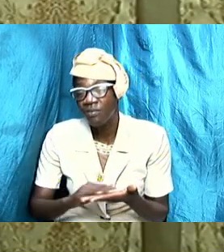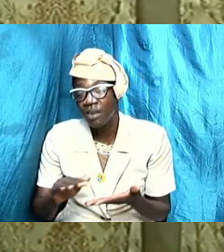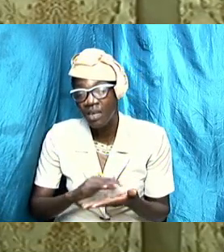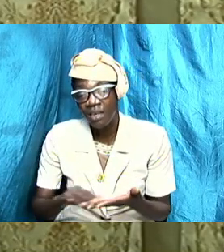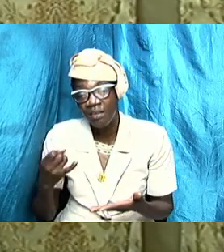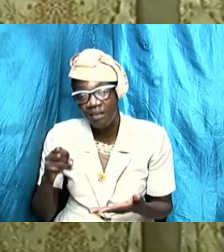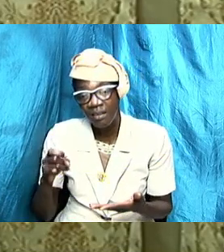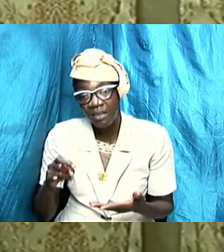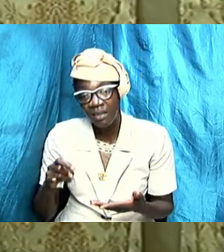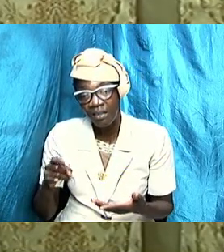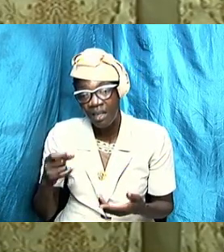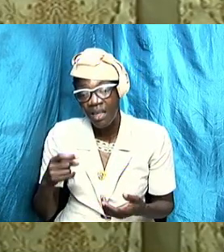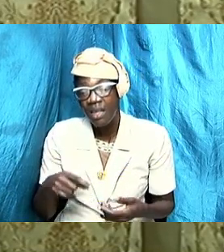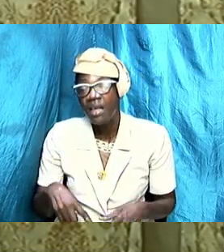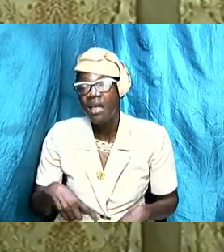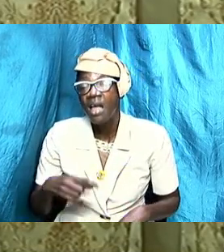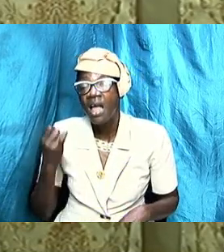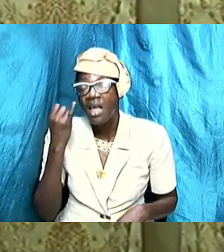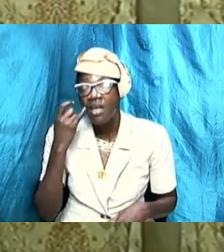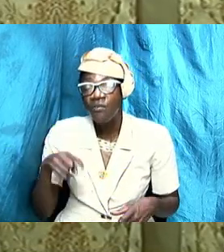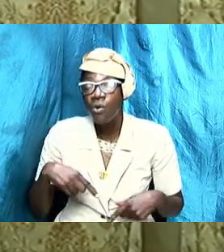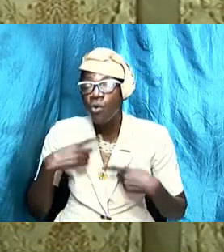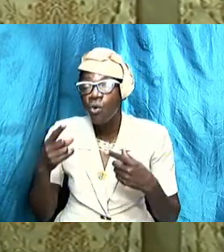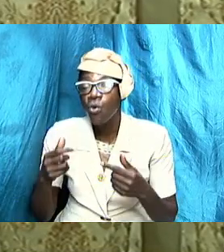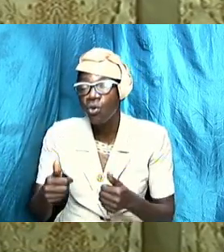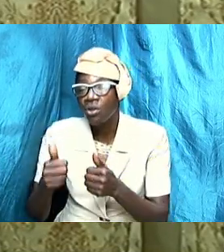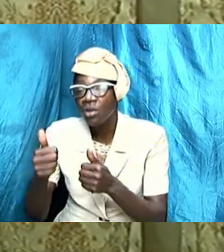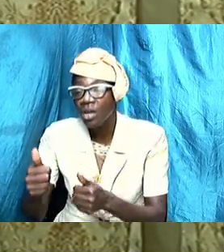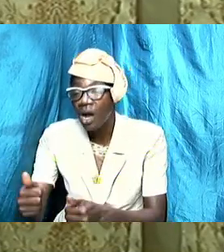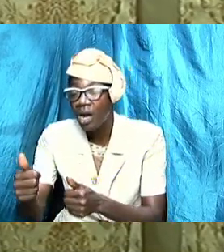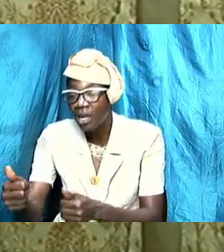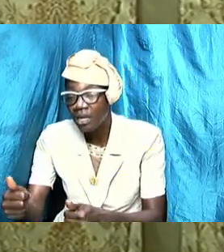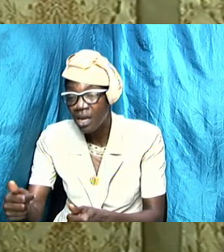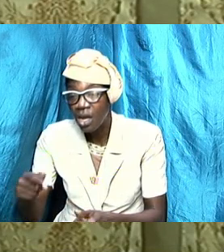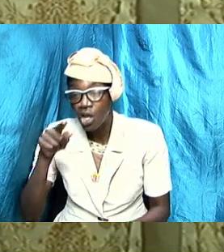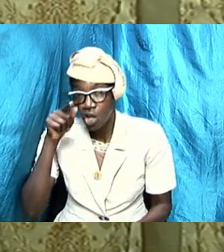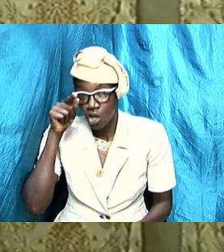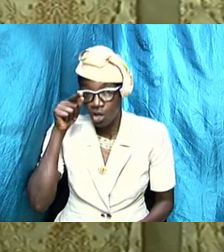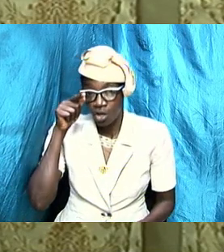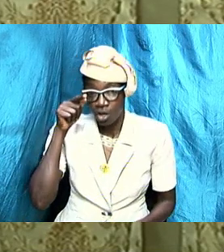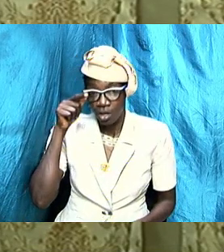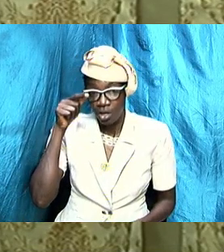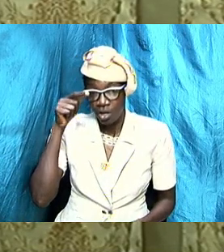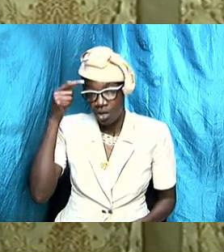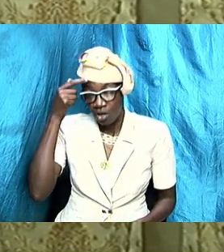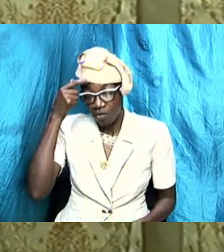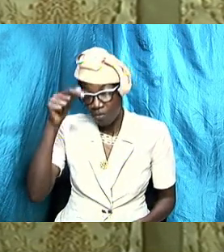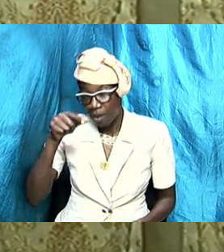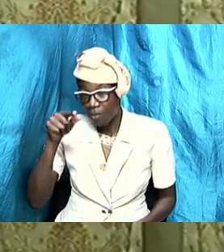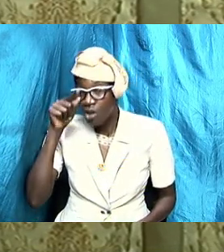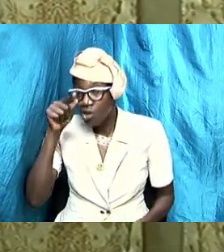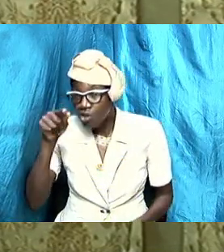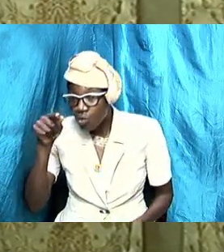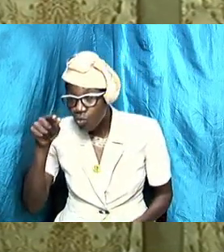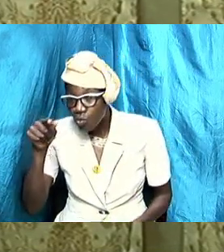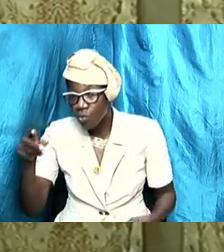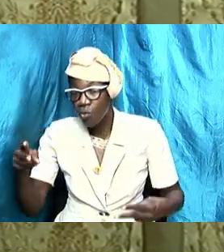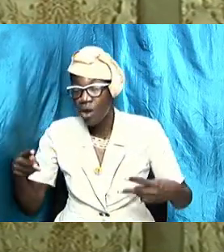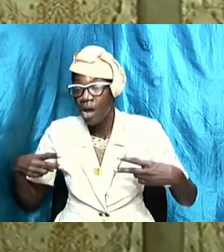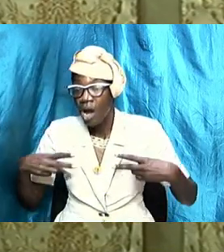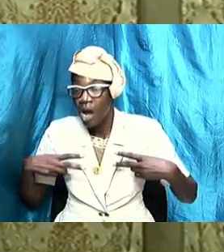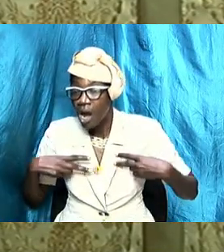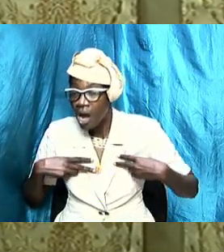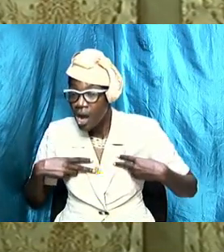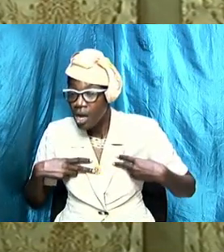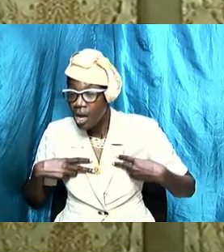go to the altar and they remember not that you have heart against your brother but that your brother have